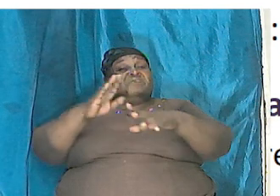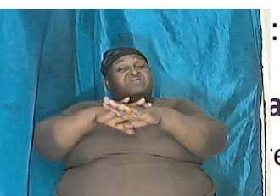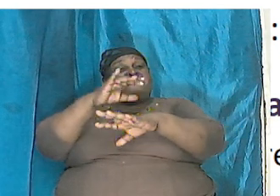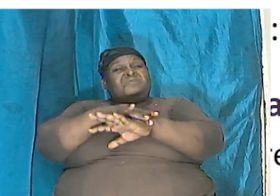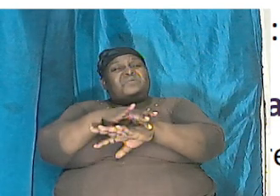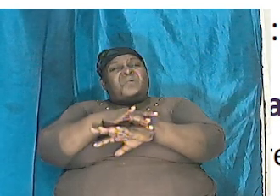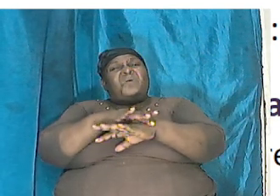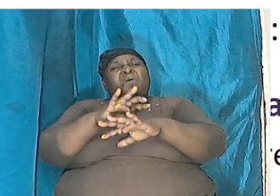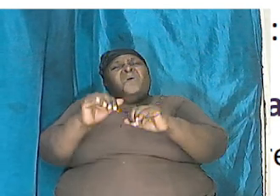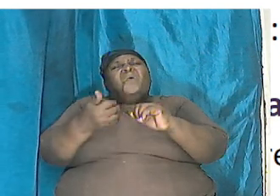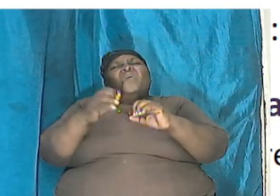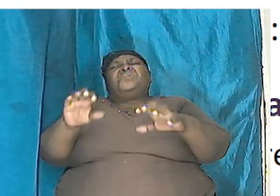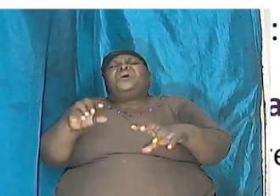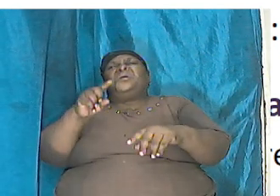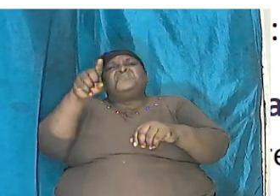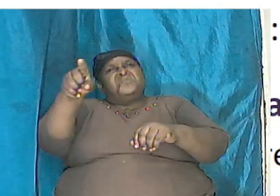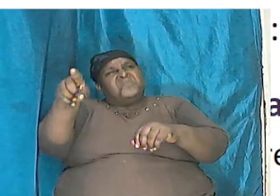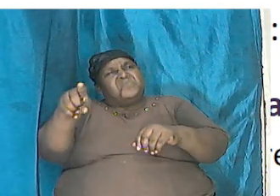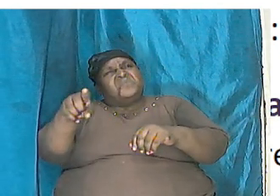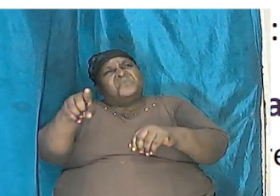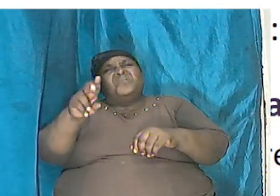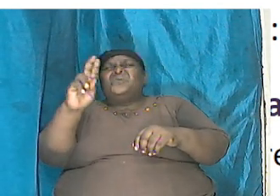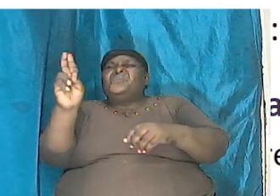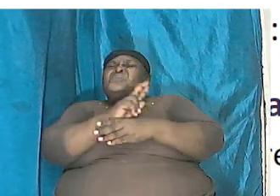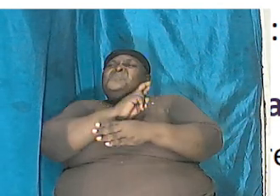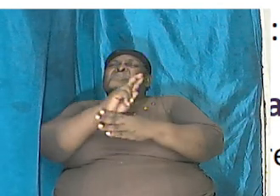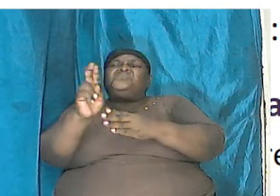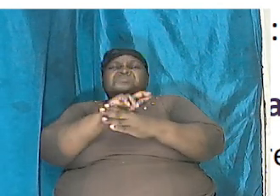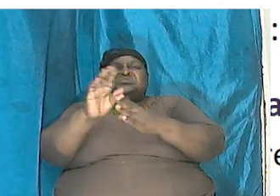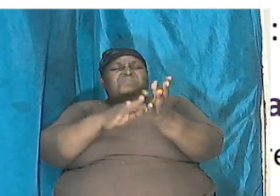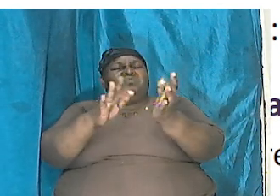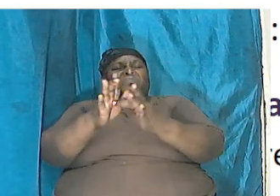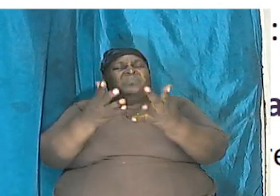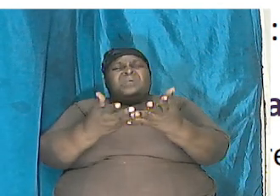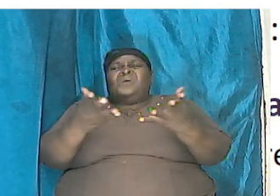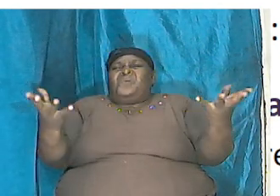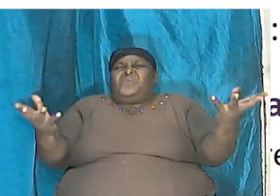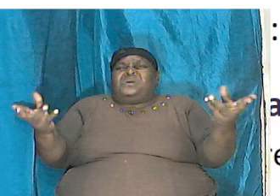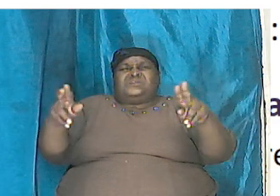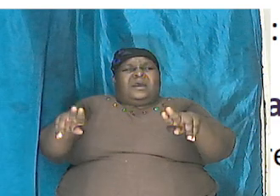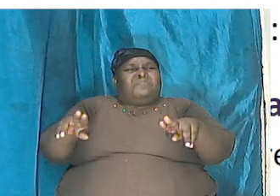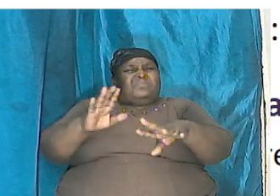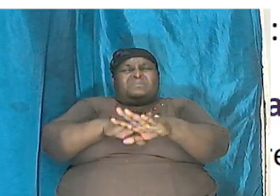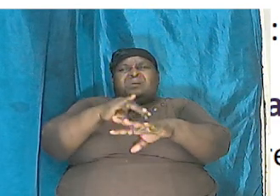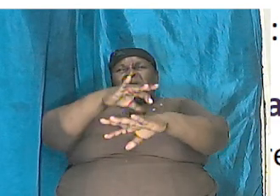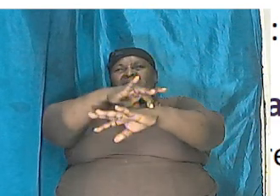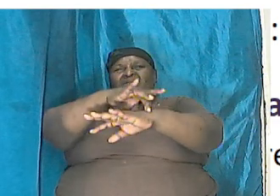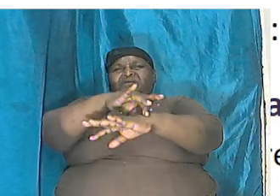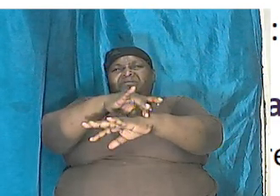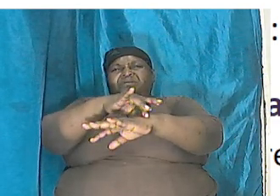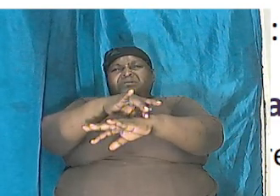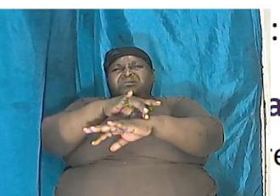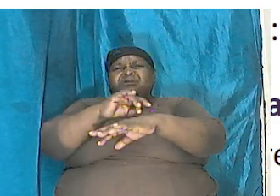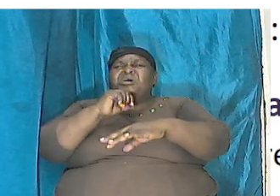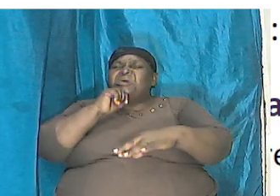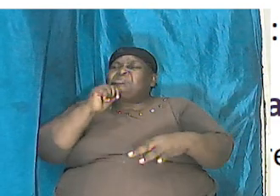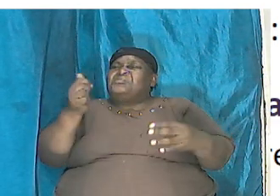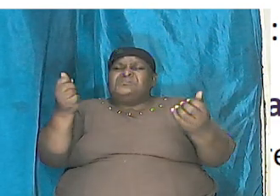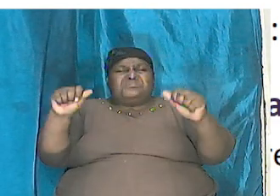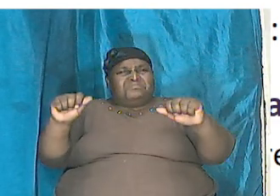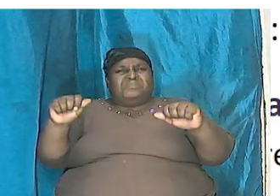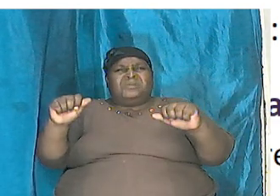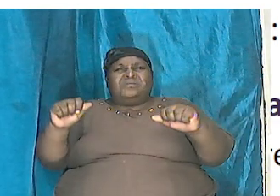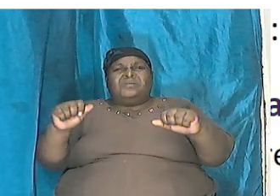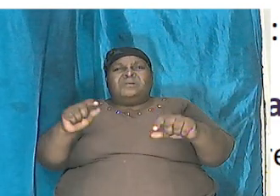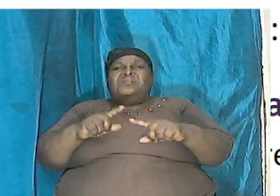as a means of saying that this is what transpired on the earth it is impossible so they say but I